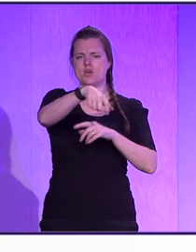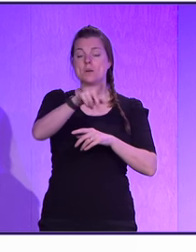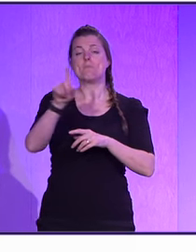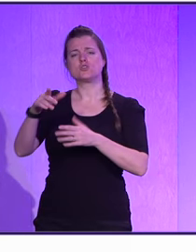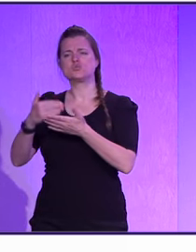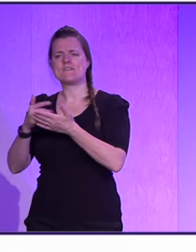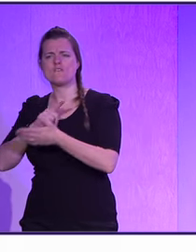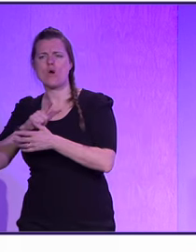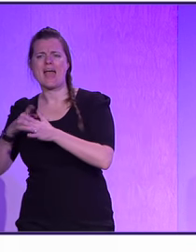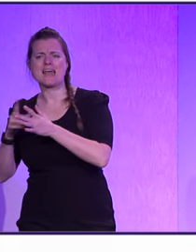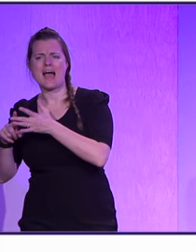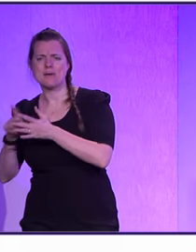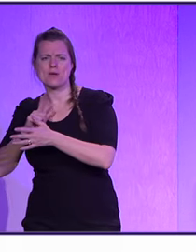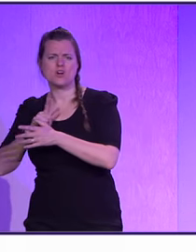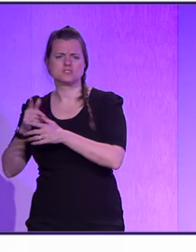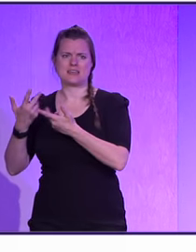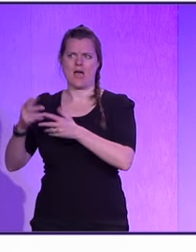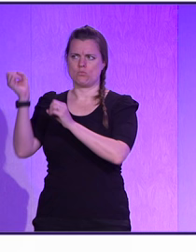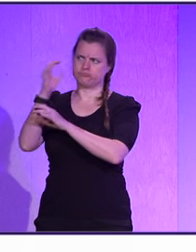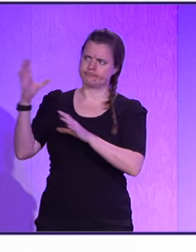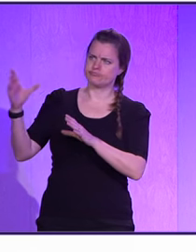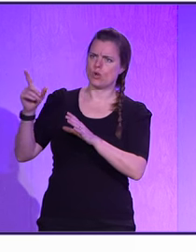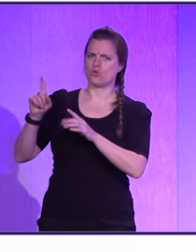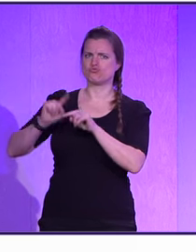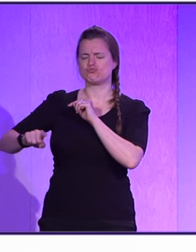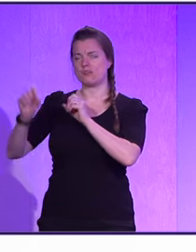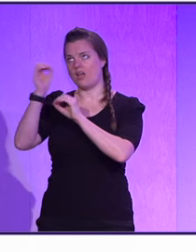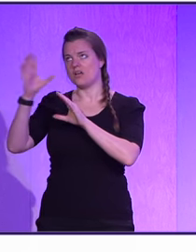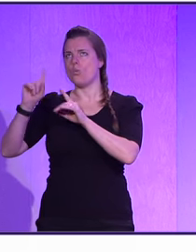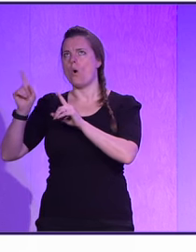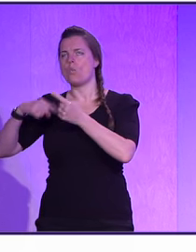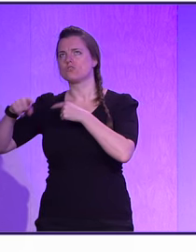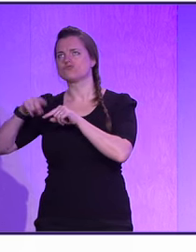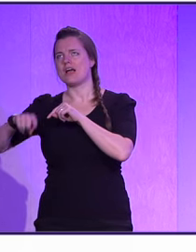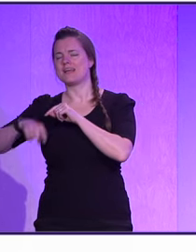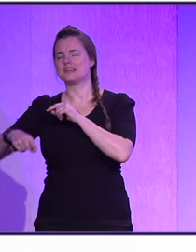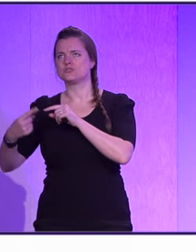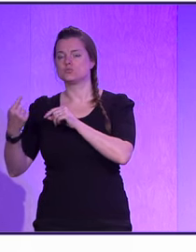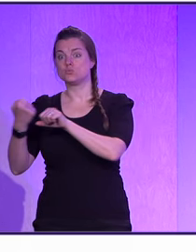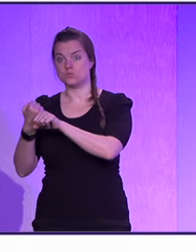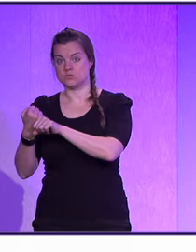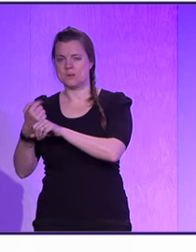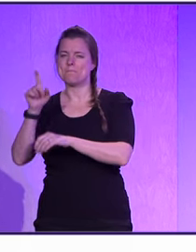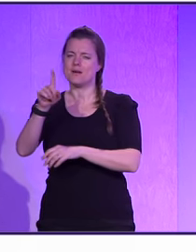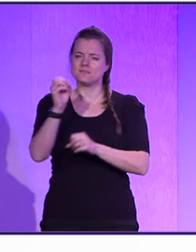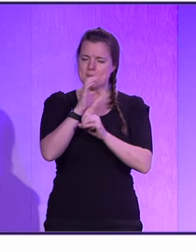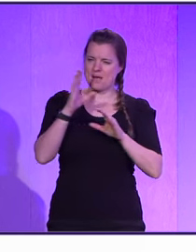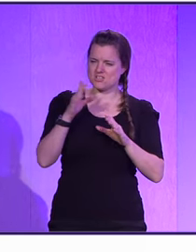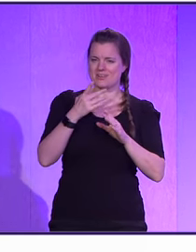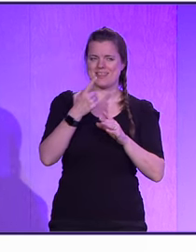AI, because all of a sudden it has a better understanding what you're trying to do. So, imagine this being now